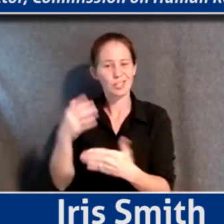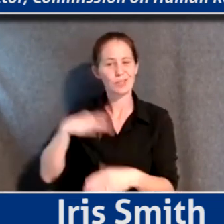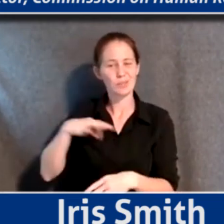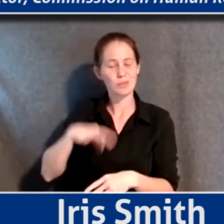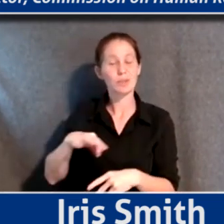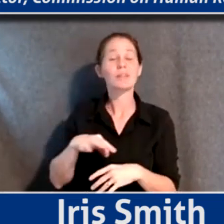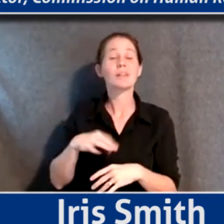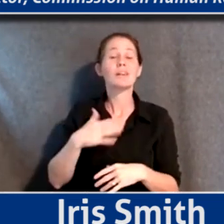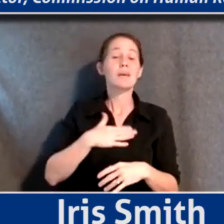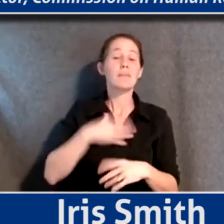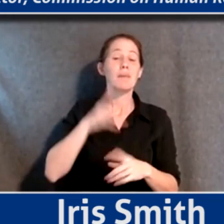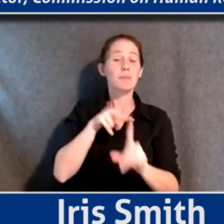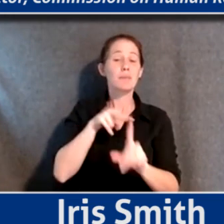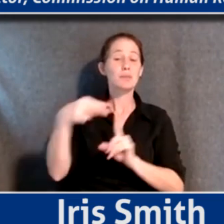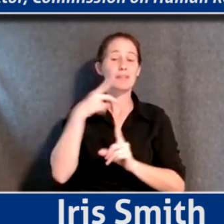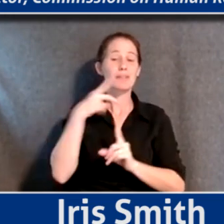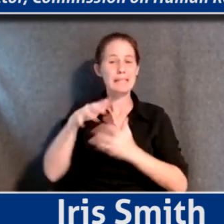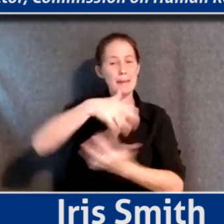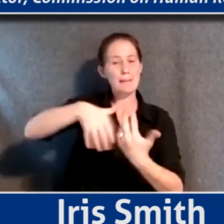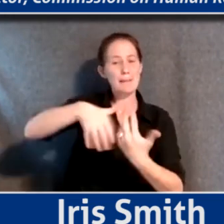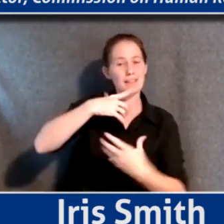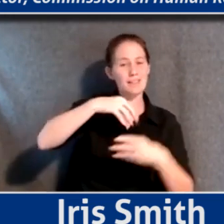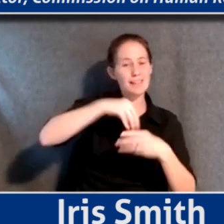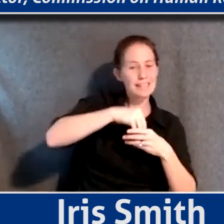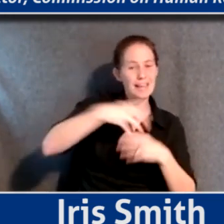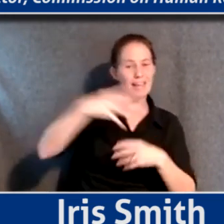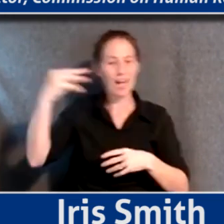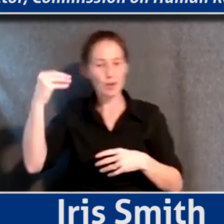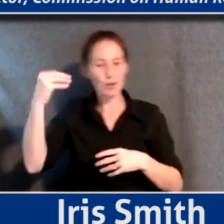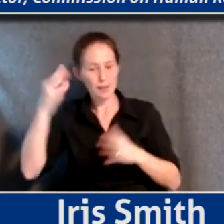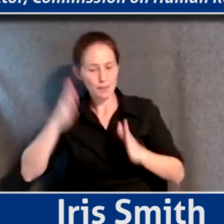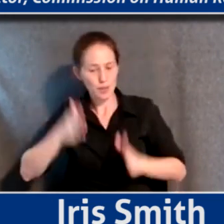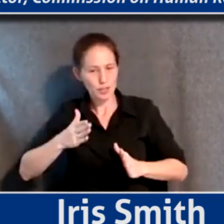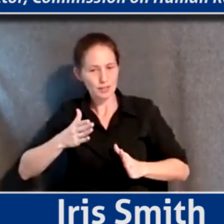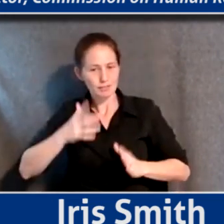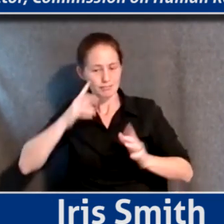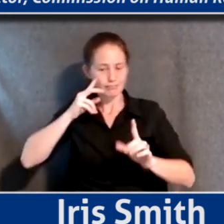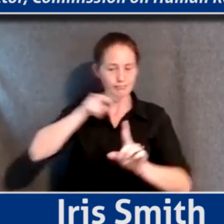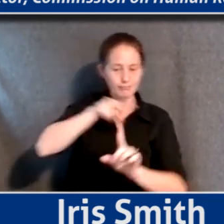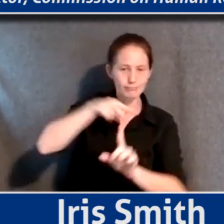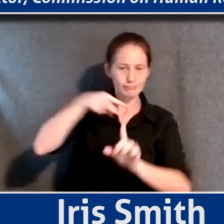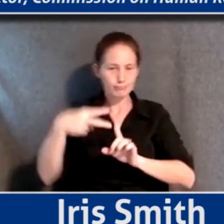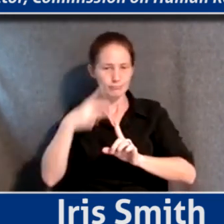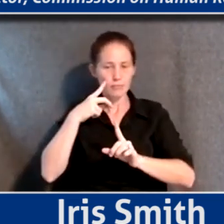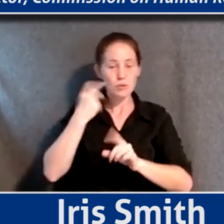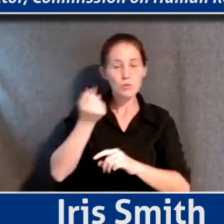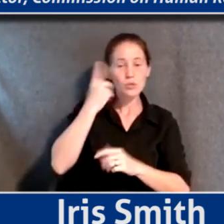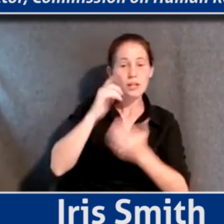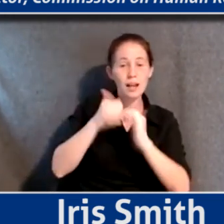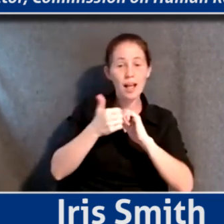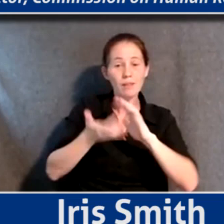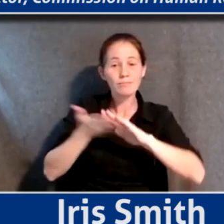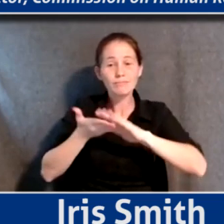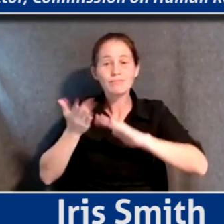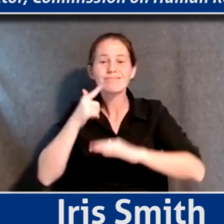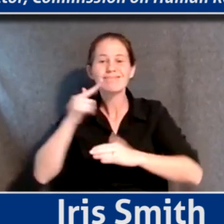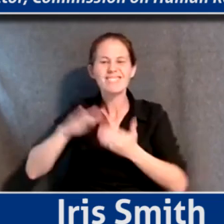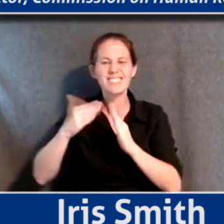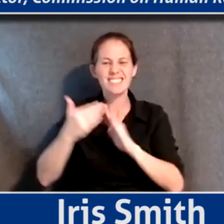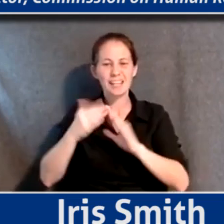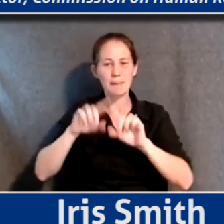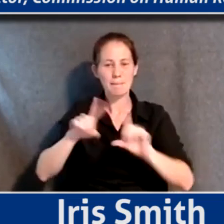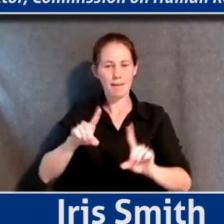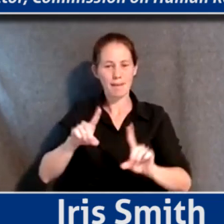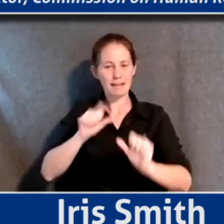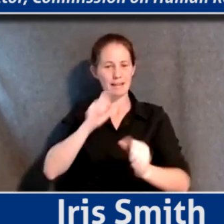is sort of the mix of an insider and an outsider being able to understand how the city functions, but able to come at it in a